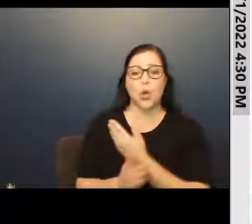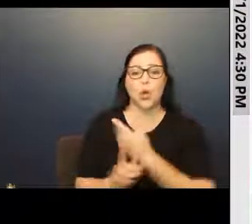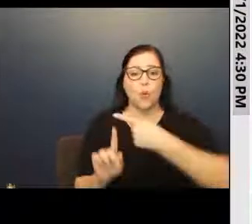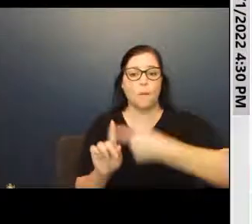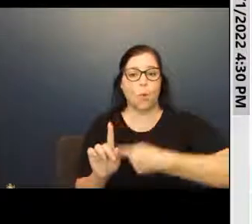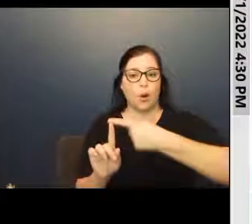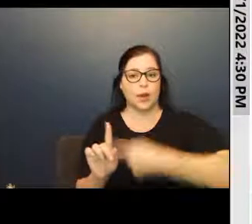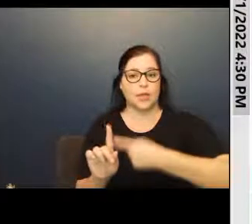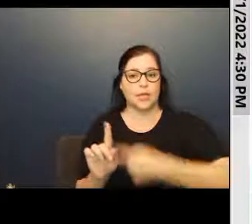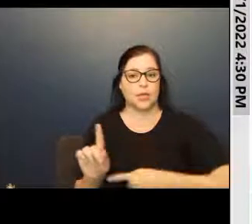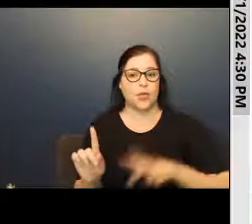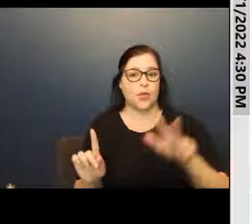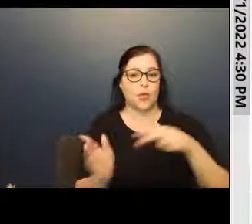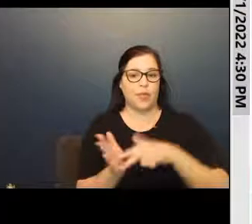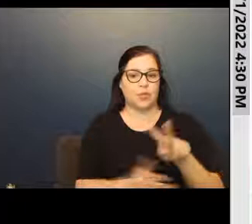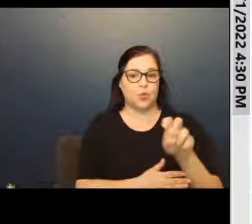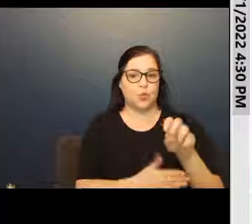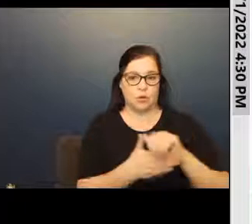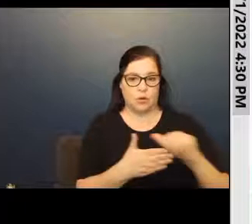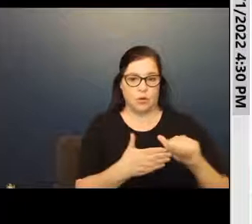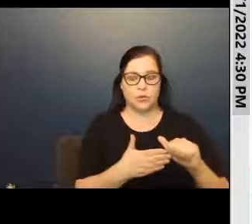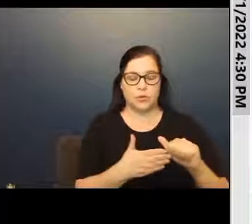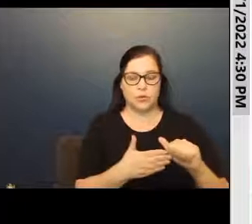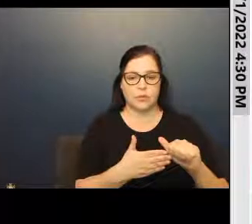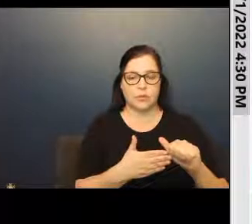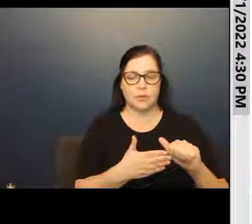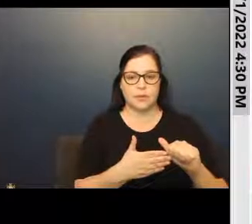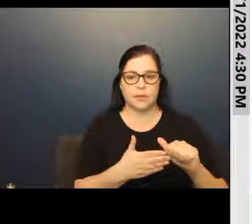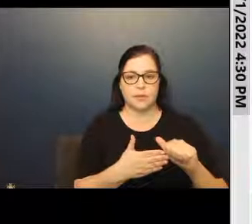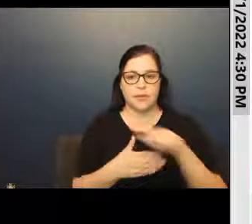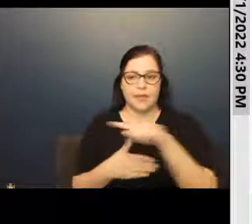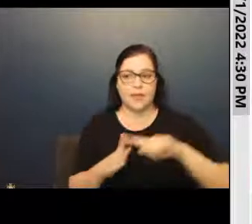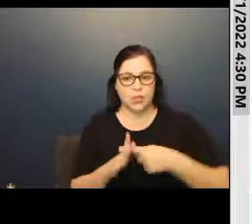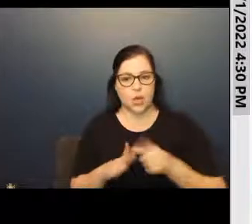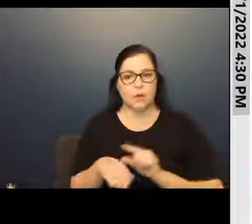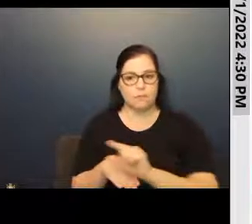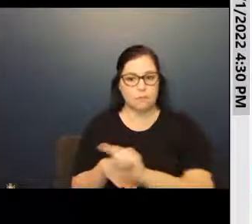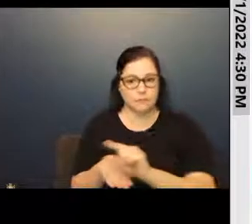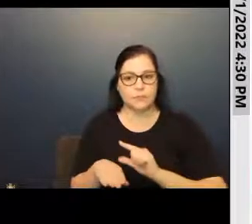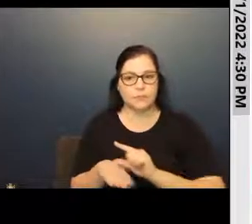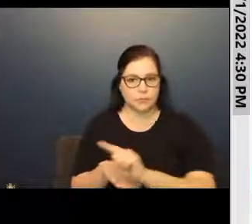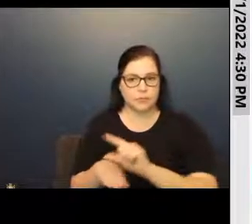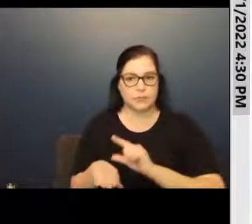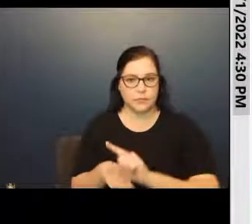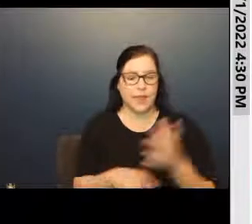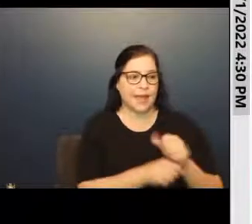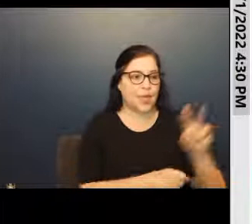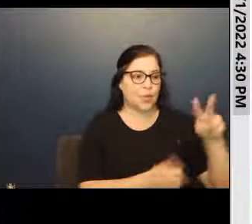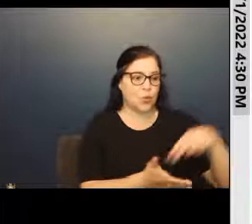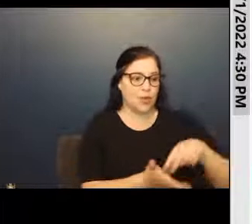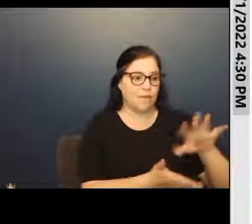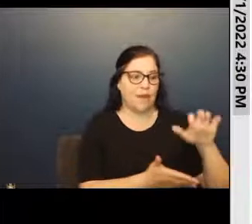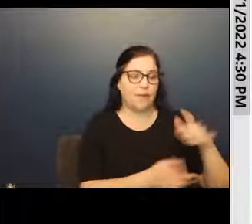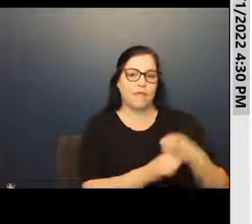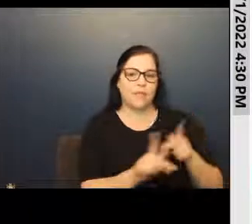month is $3,200. Um, they started paying it. They received $2,500 from the